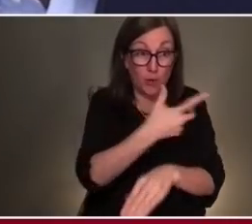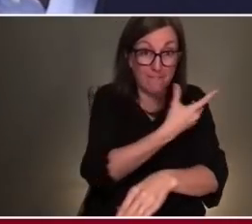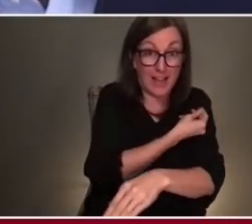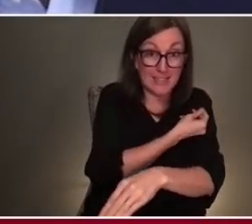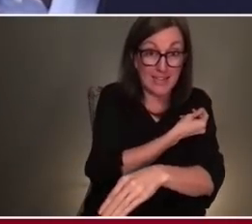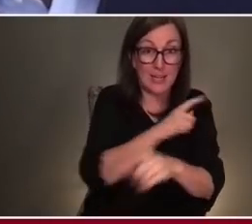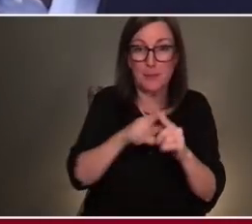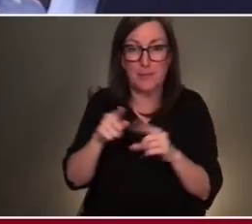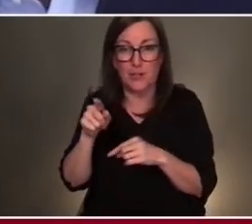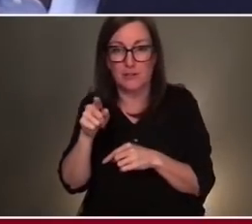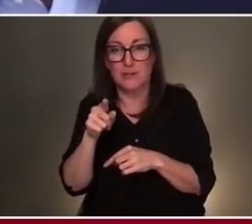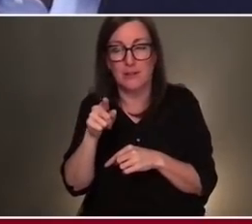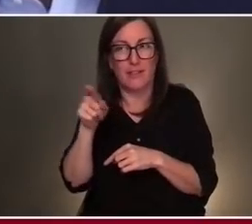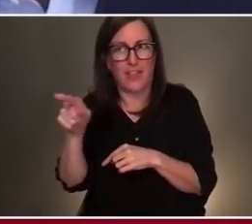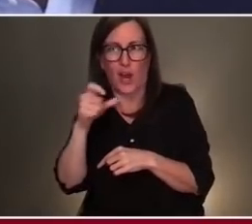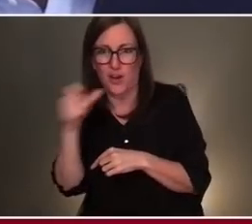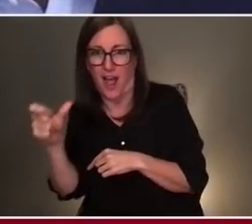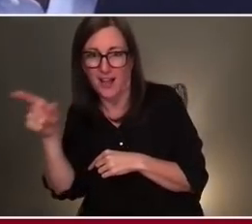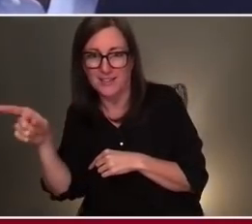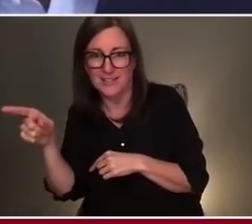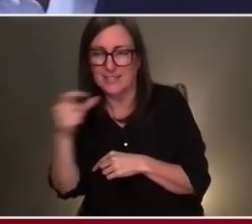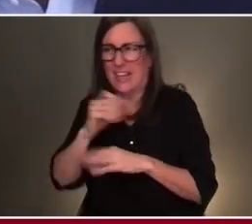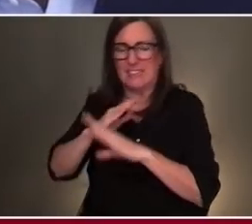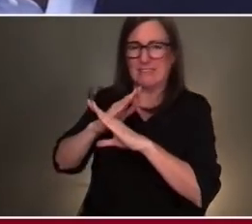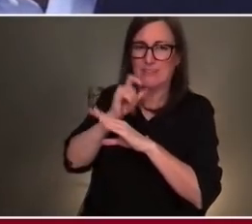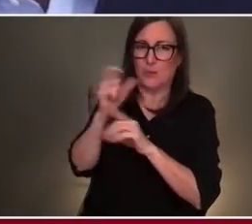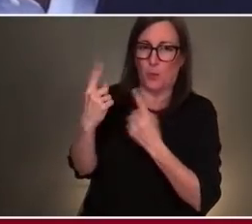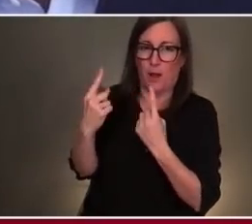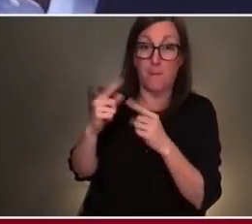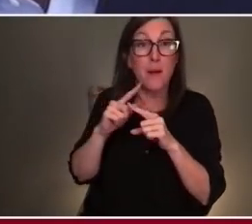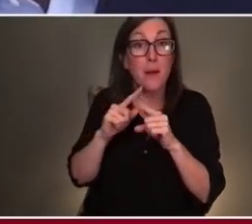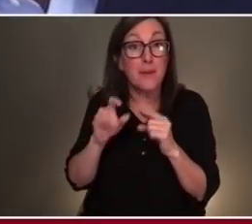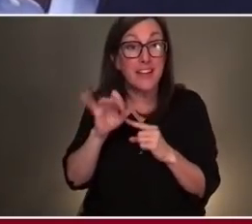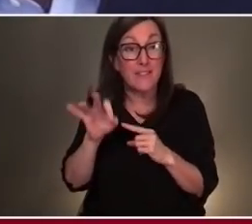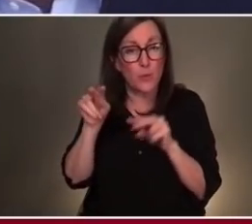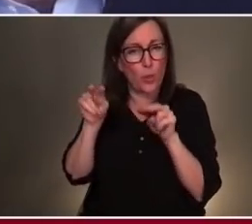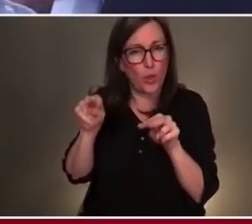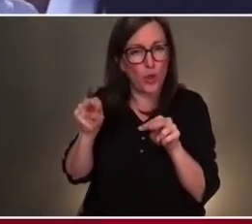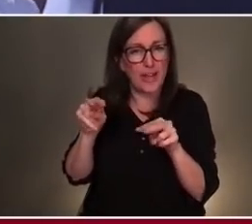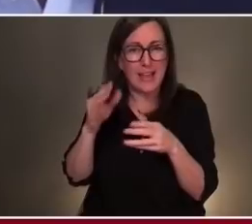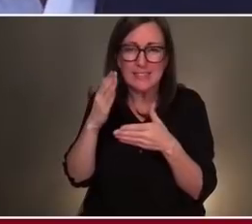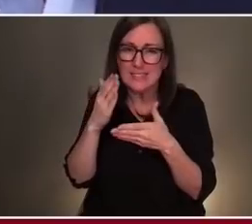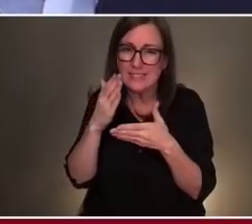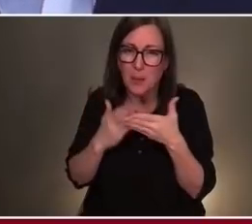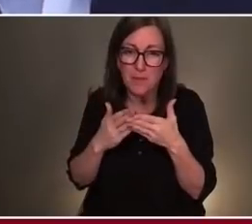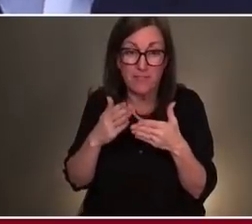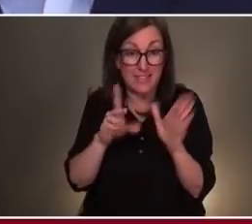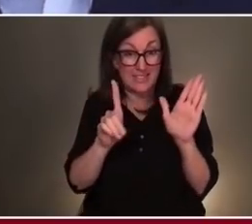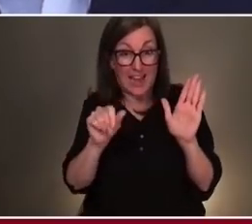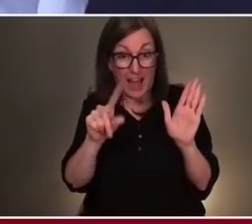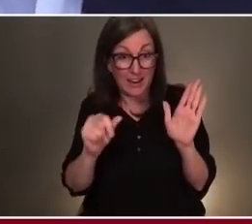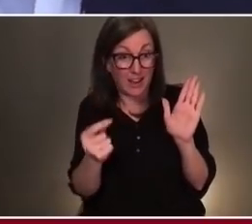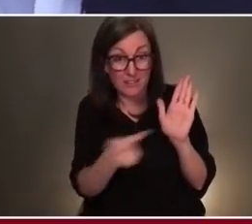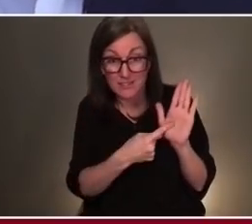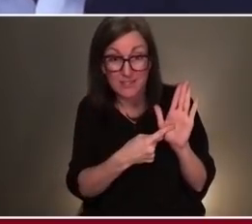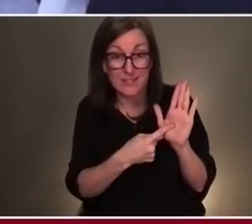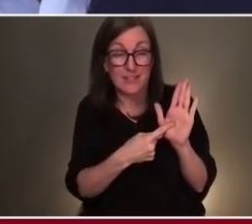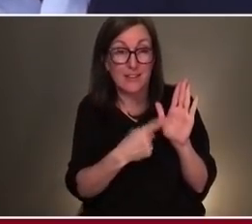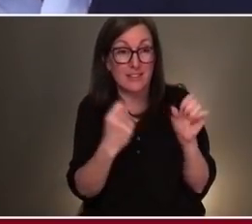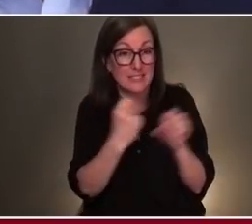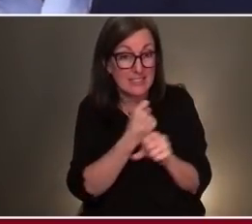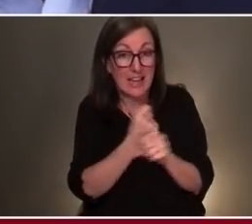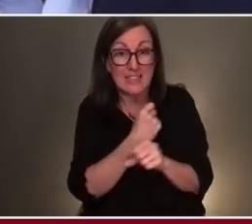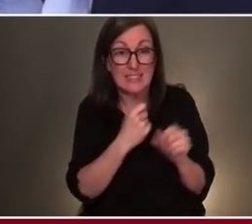saying that you're not going to allow that to happen. But if you look at some of this cold, hard data on actual